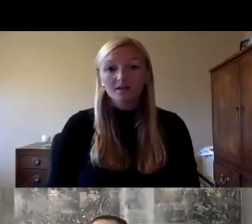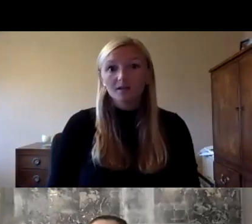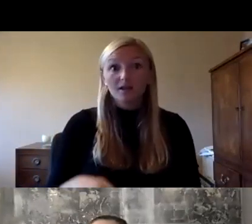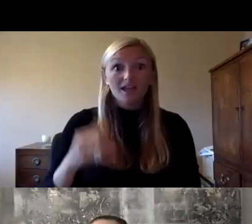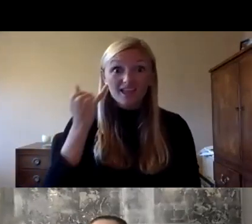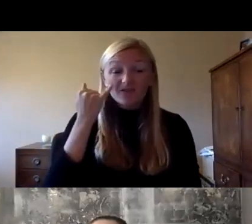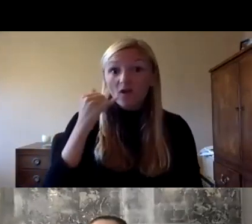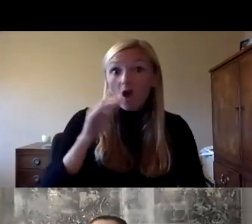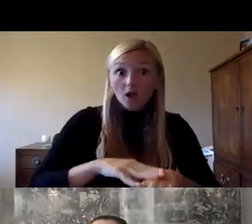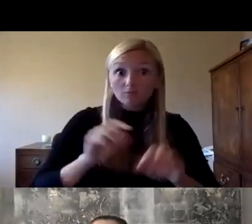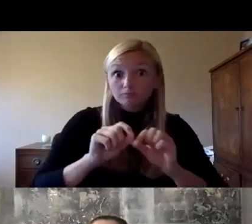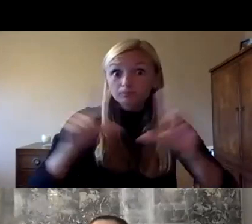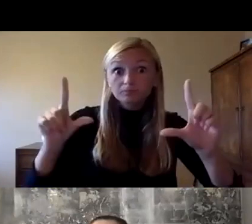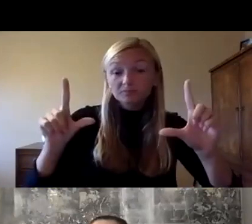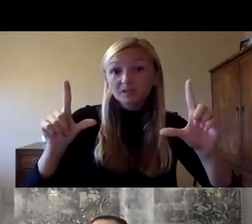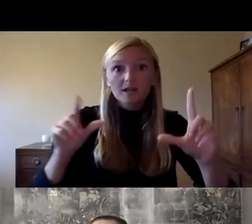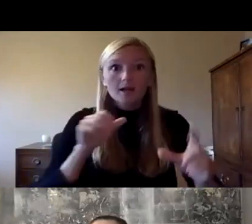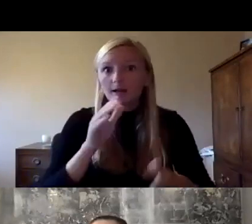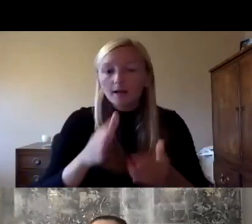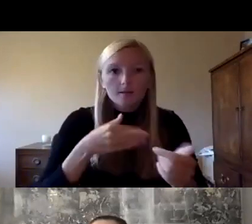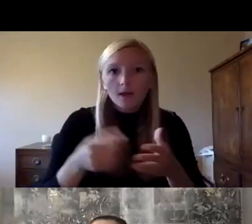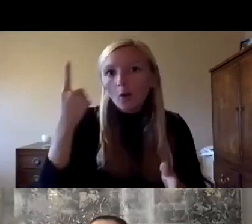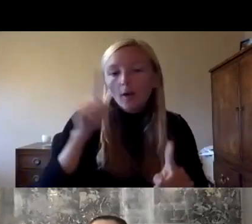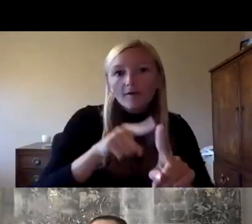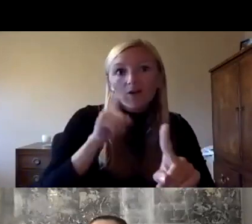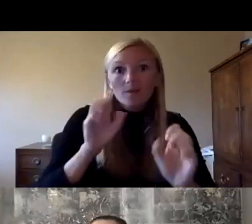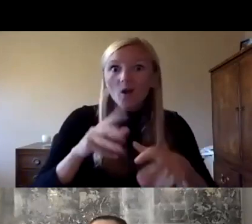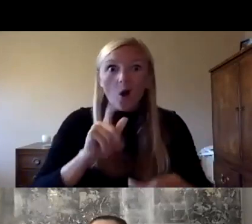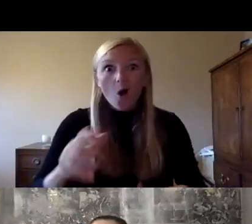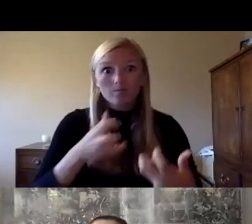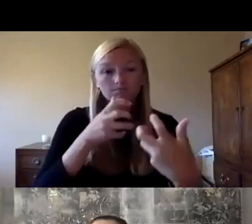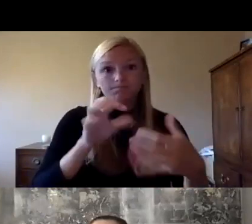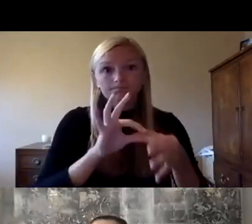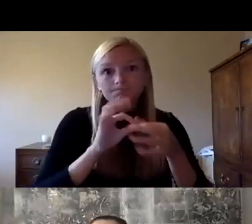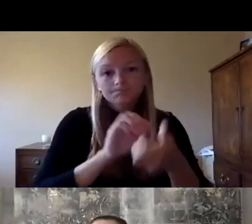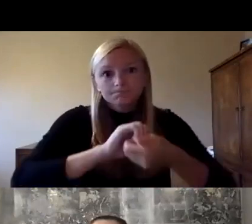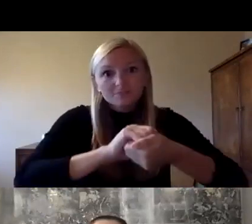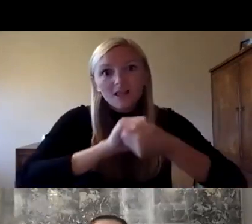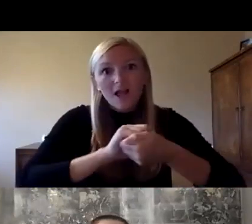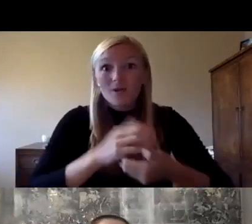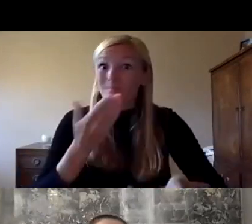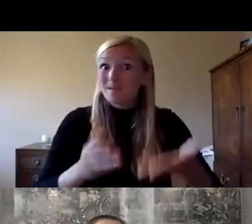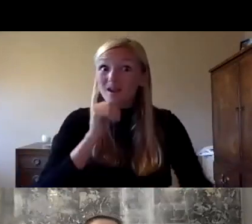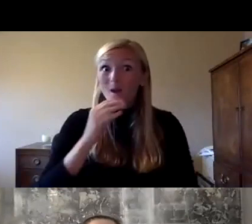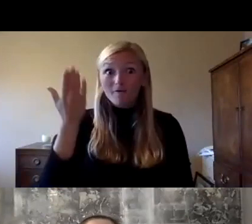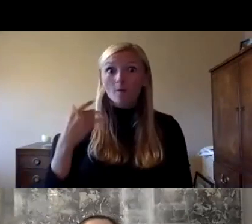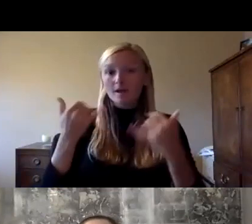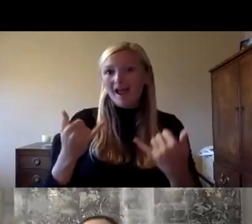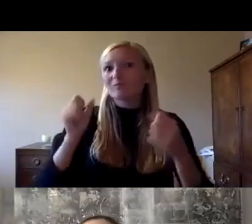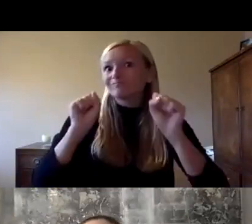a virtual format and we have the opportunity to partner in ways that we might not have done in the past um